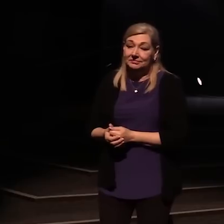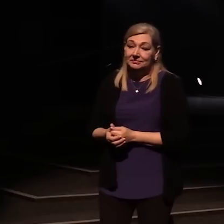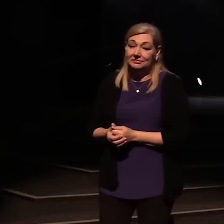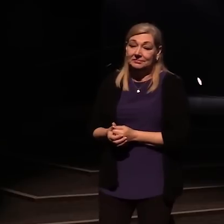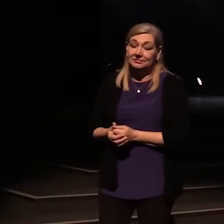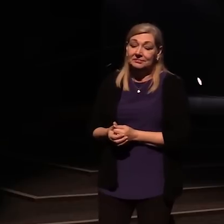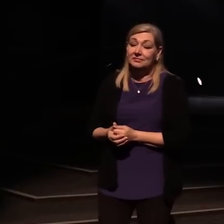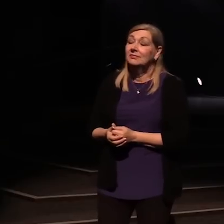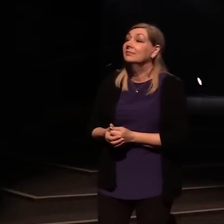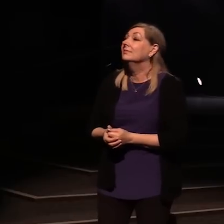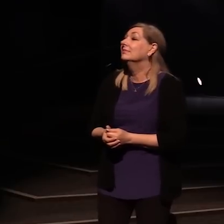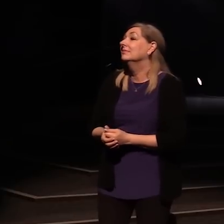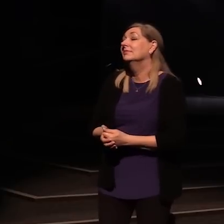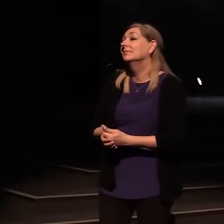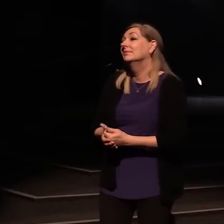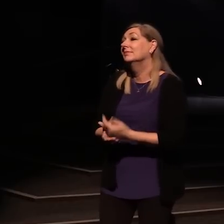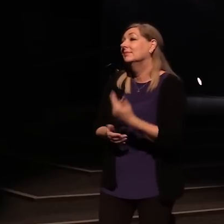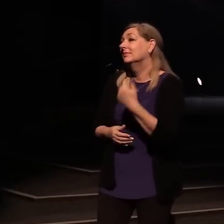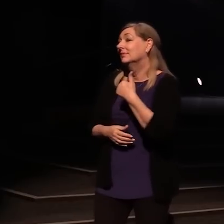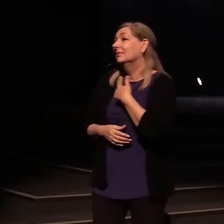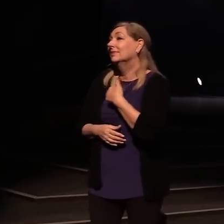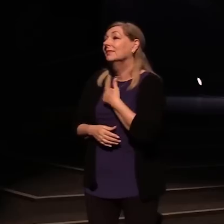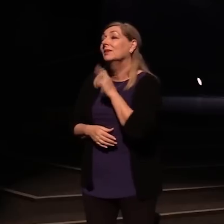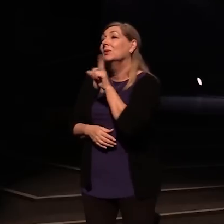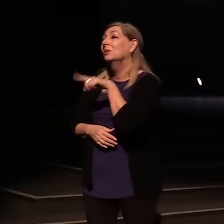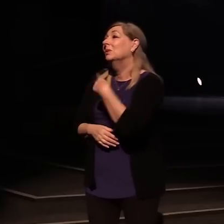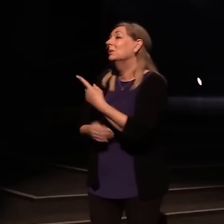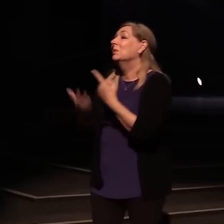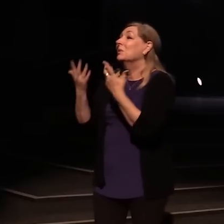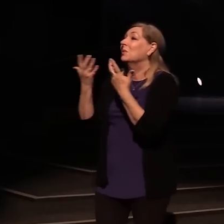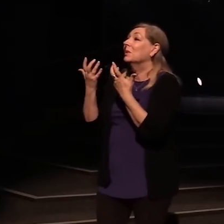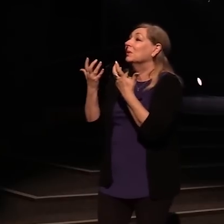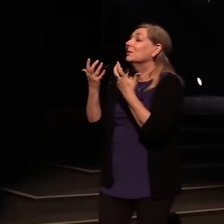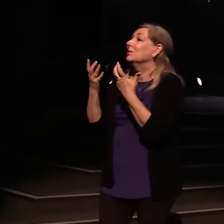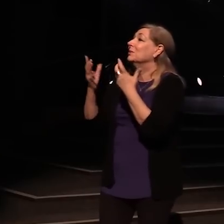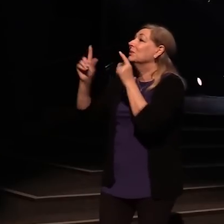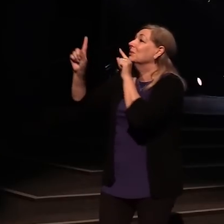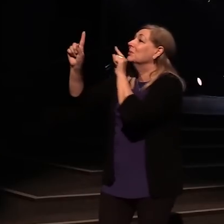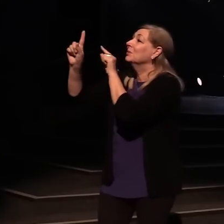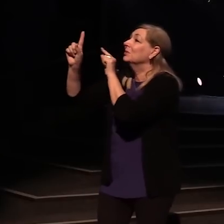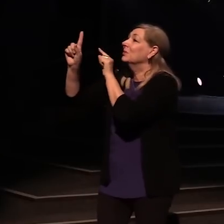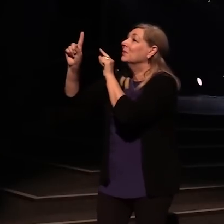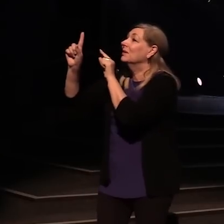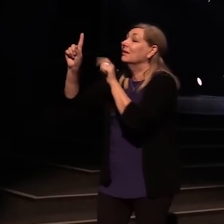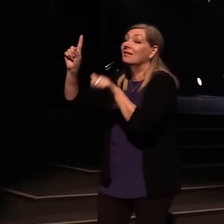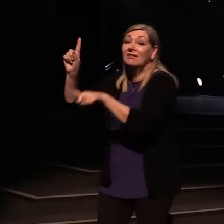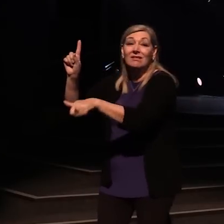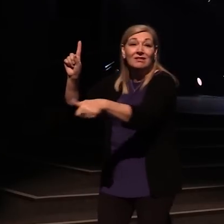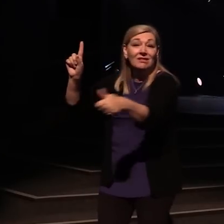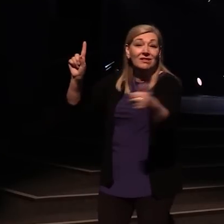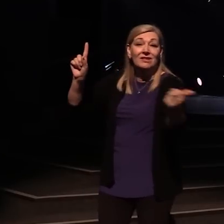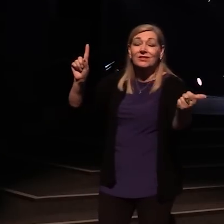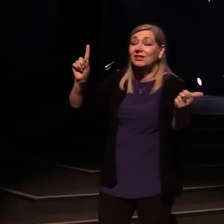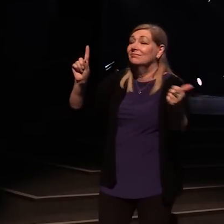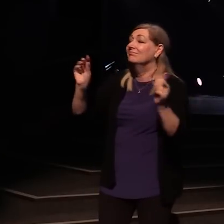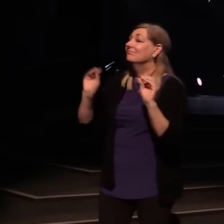Cause I just want you And nothing else